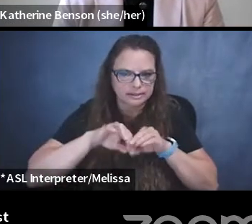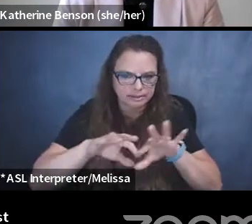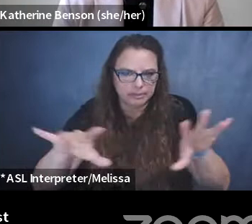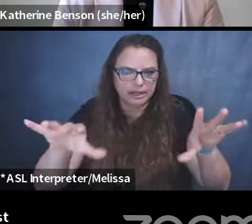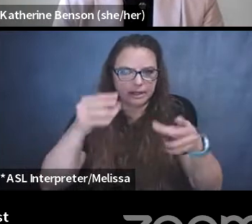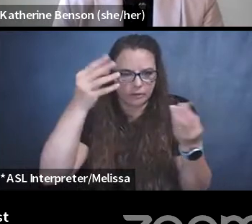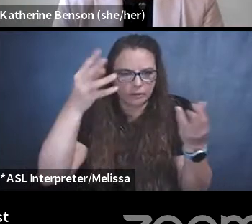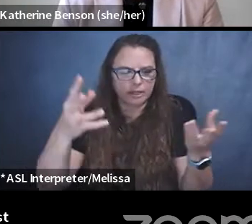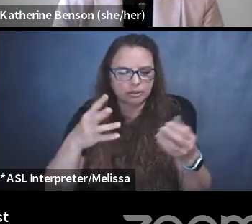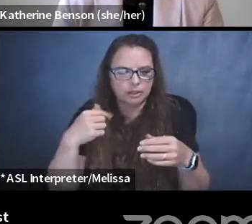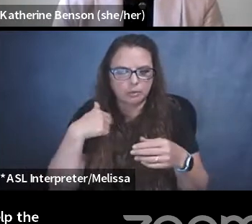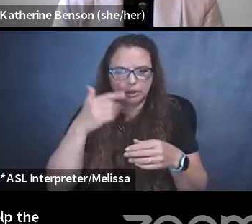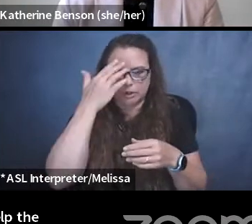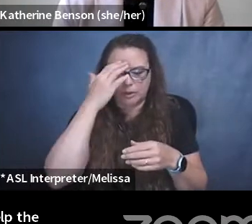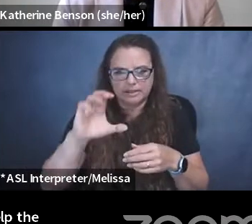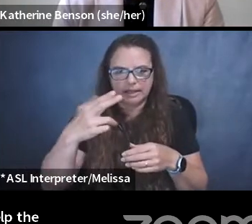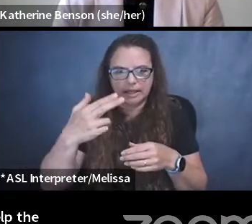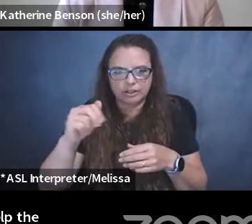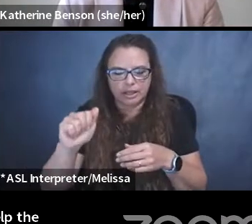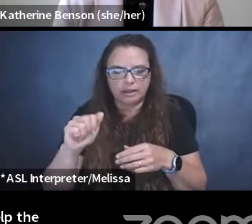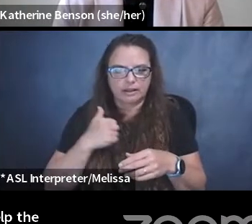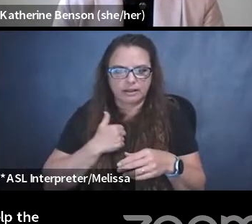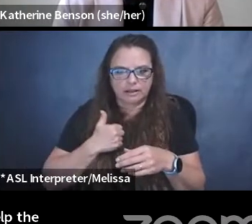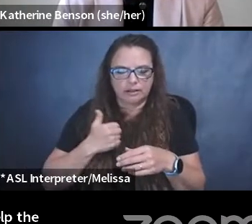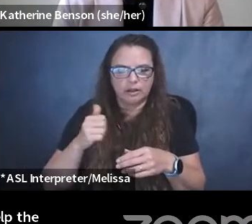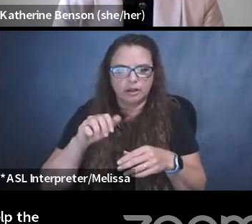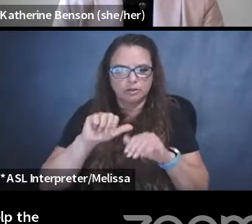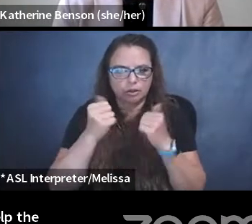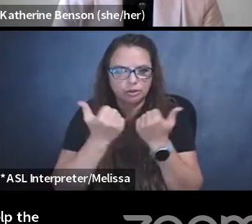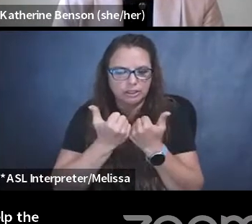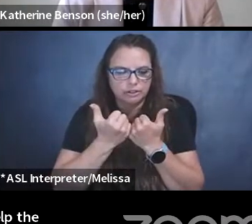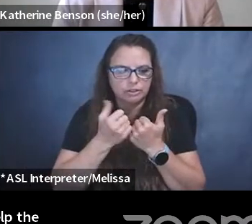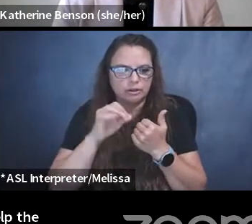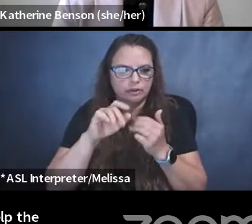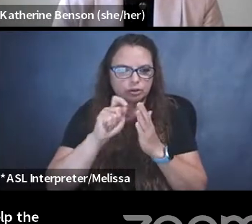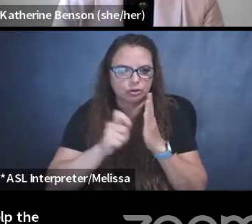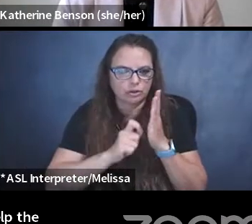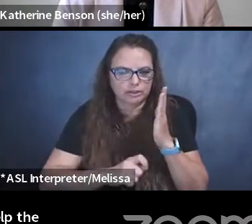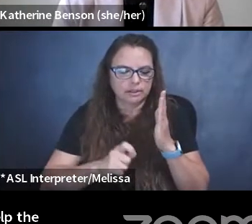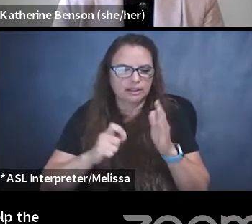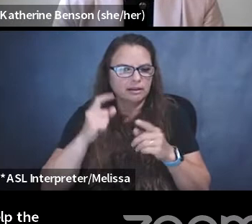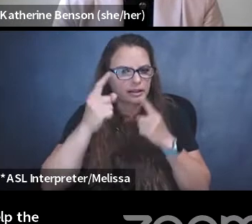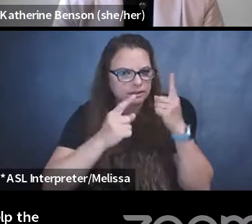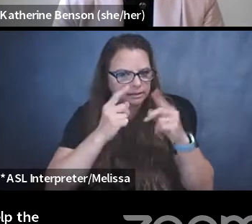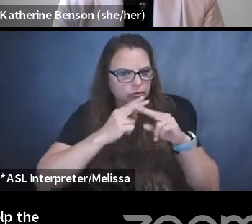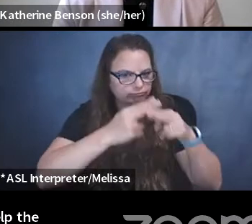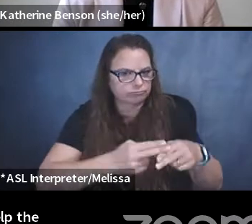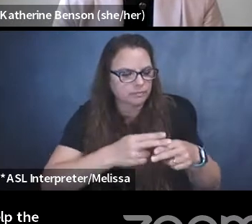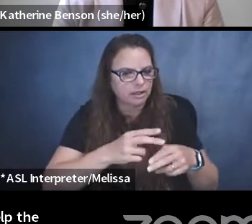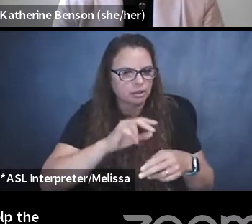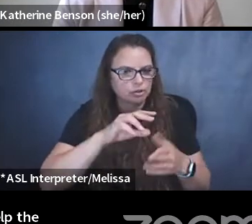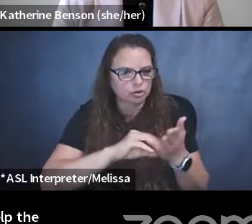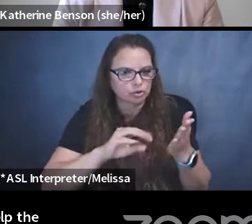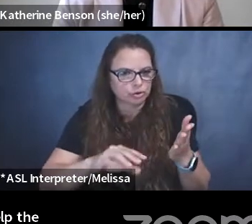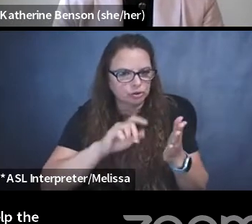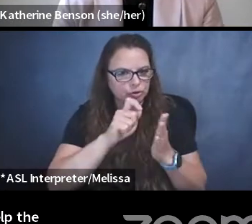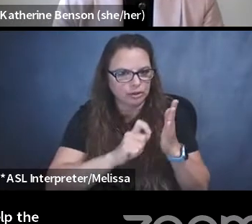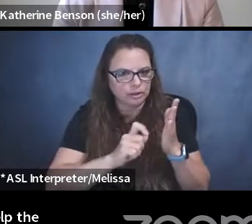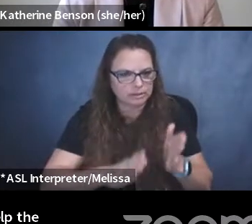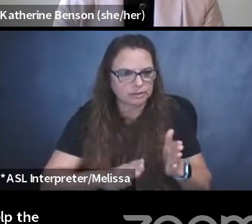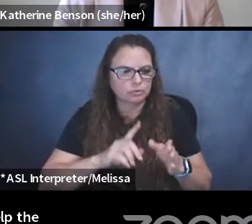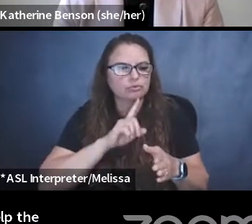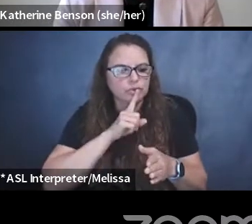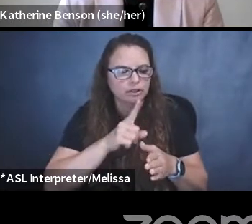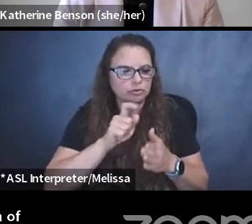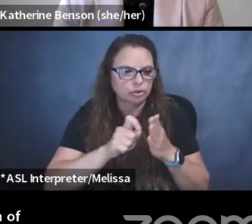know the CAJ, the Canadian Association of Journalists, considers student journalists real journalists. Um, and there's no need to